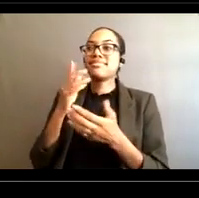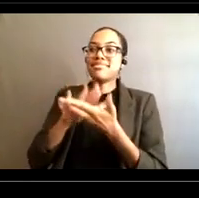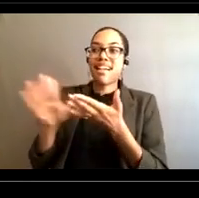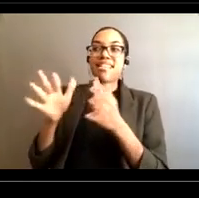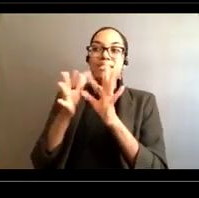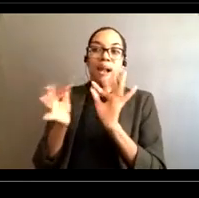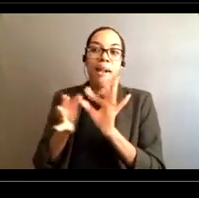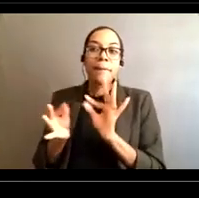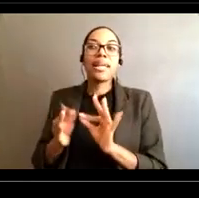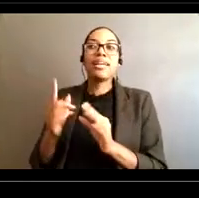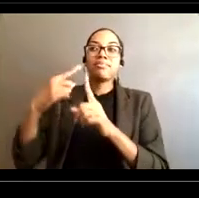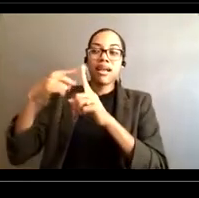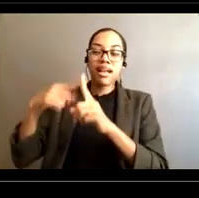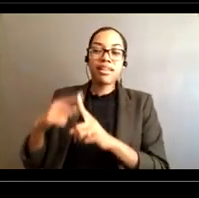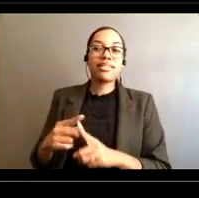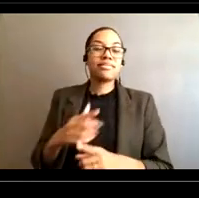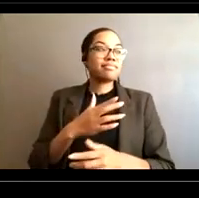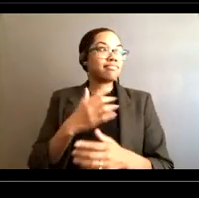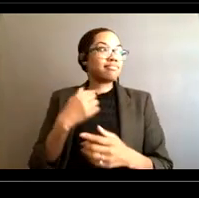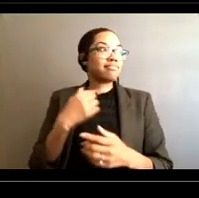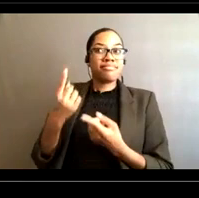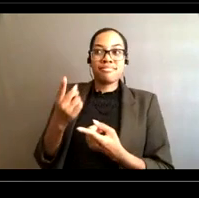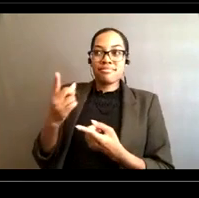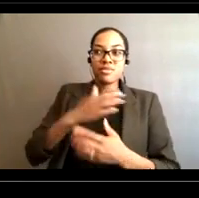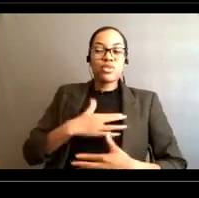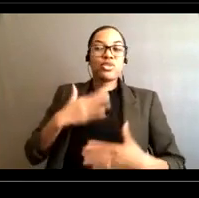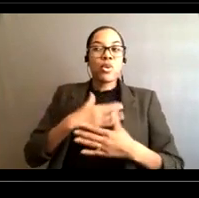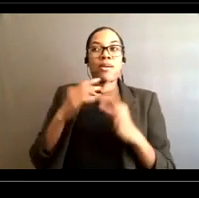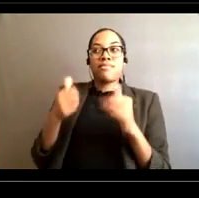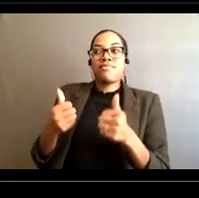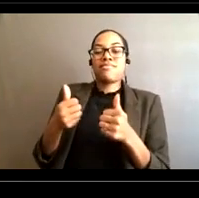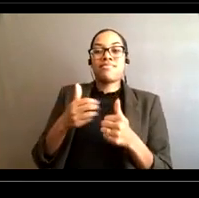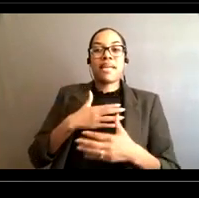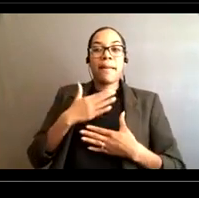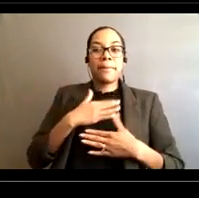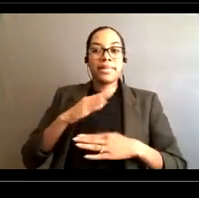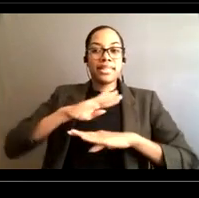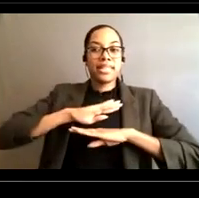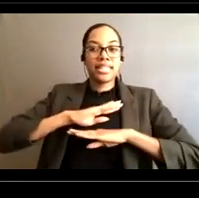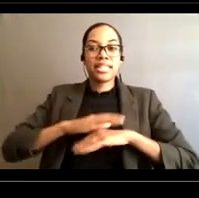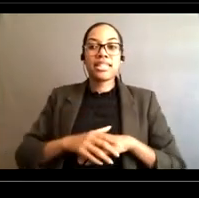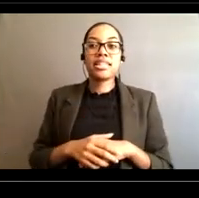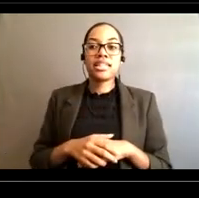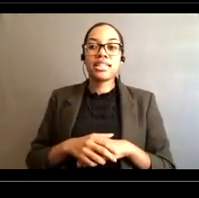Glad that you all have enjoyed this so far. Um, let's see